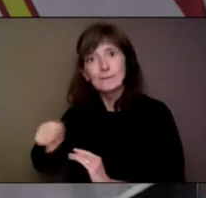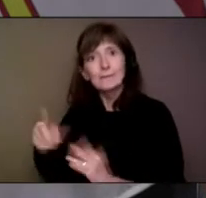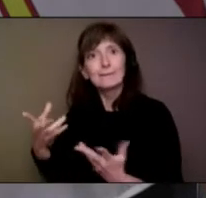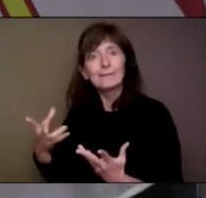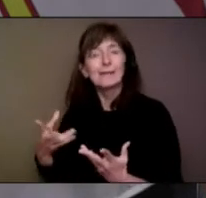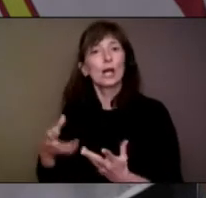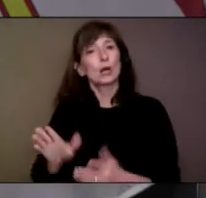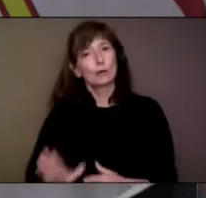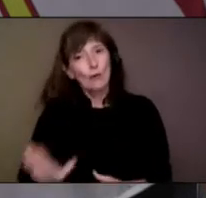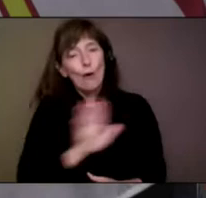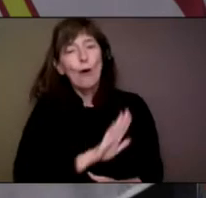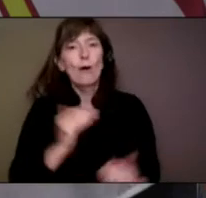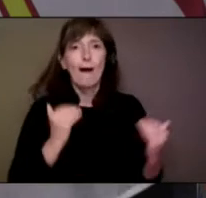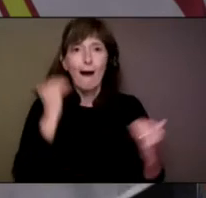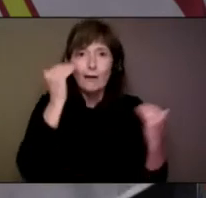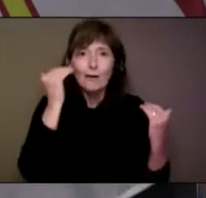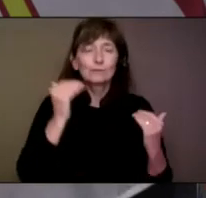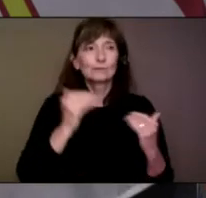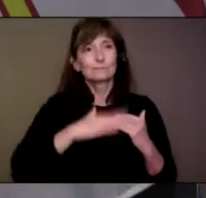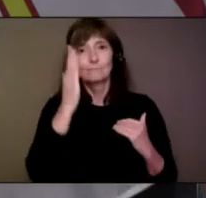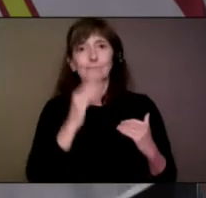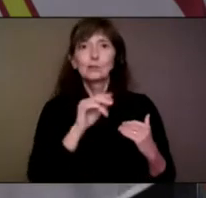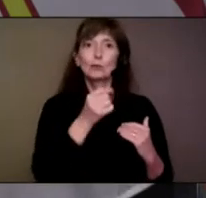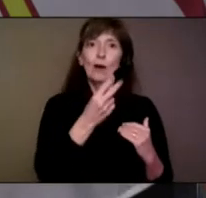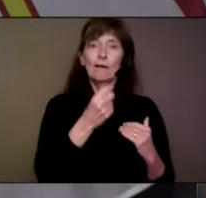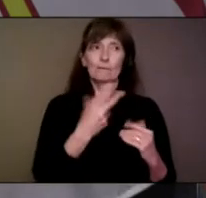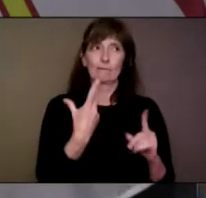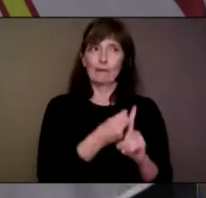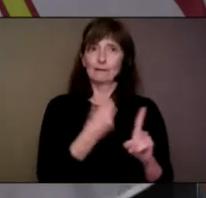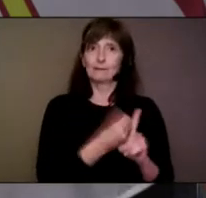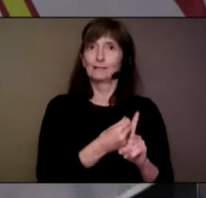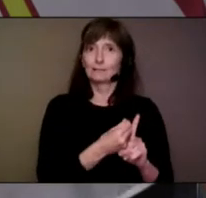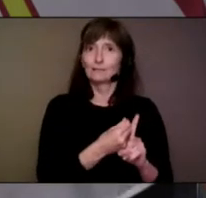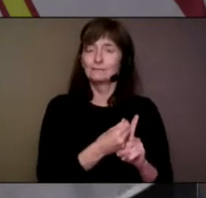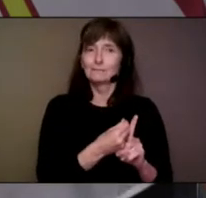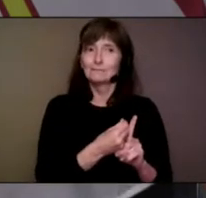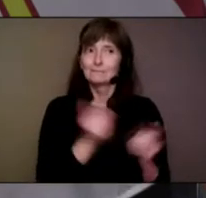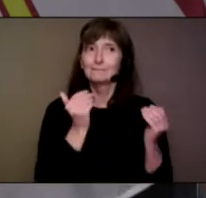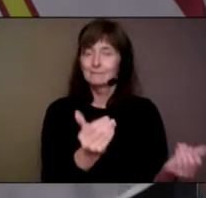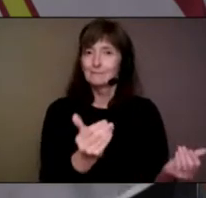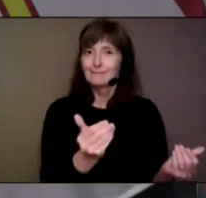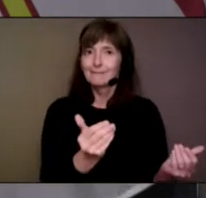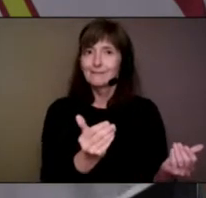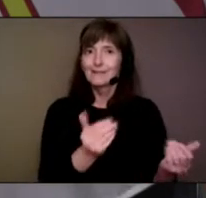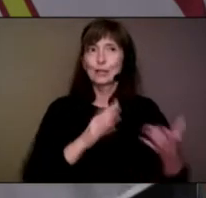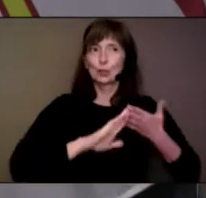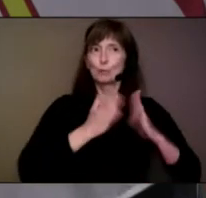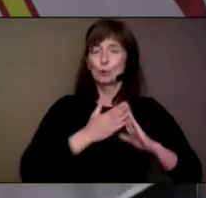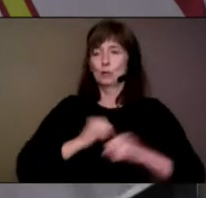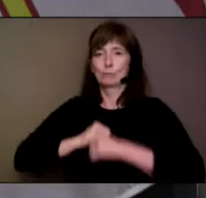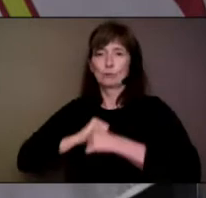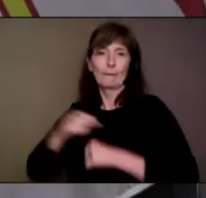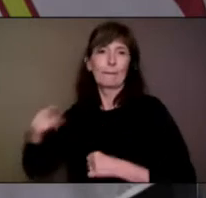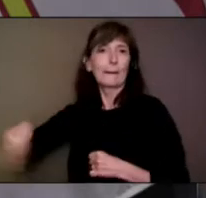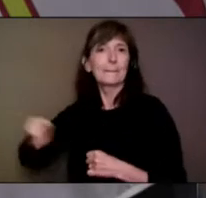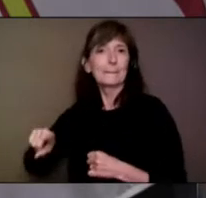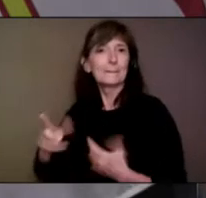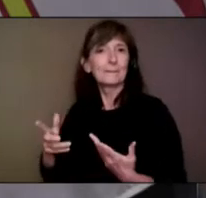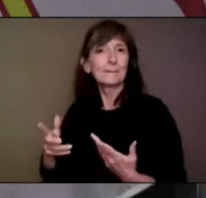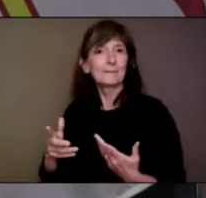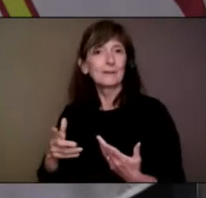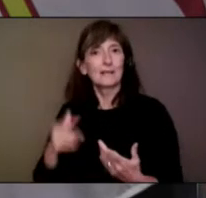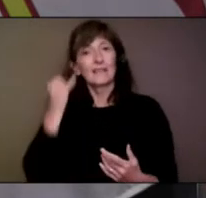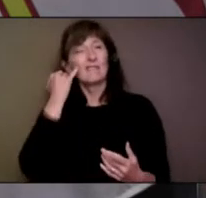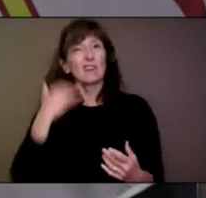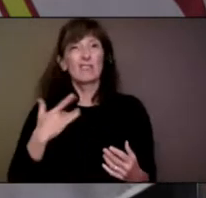community barrier against COVID-19. So do not delay getting the vaccine because you feel there is a low risk of contracting